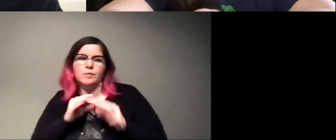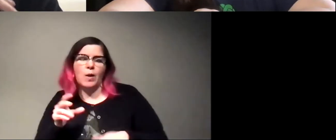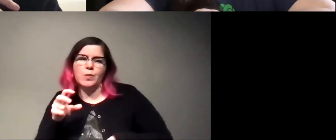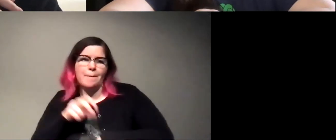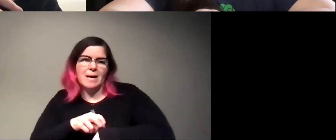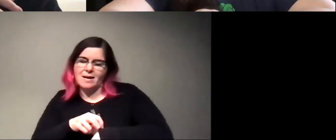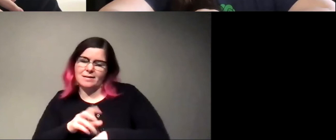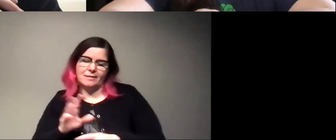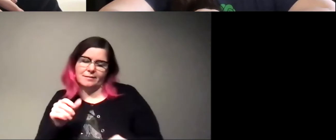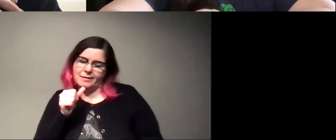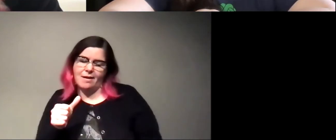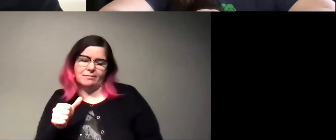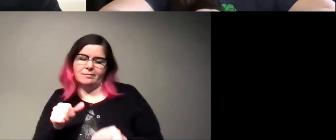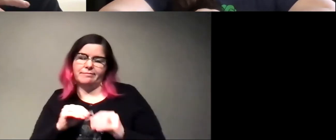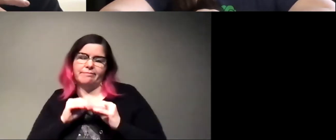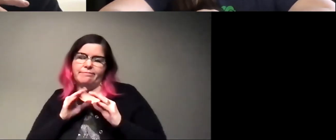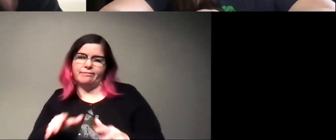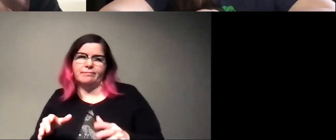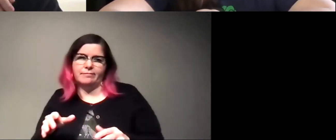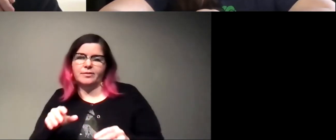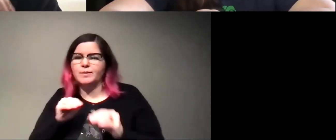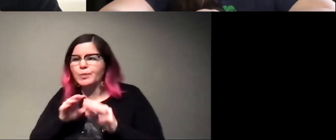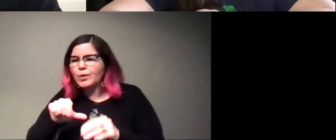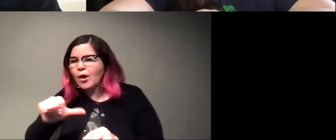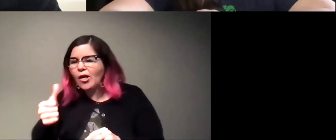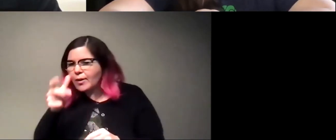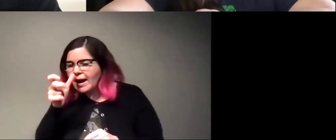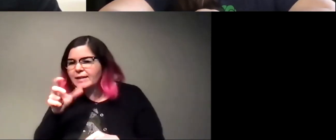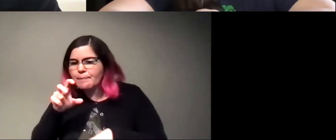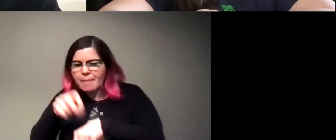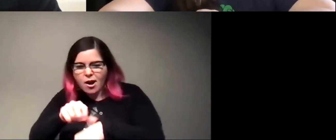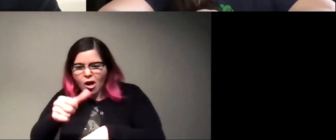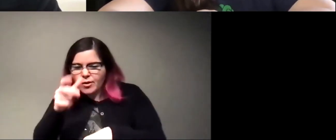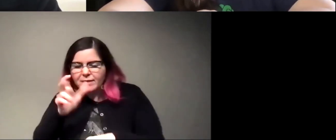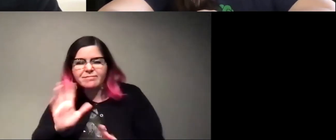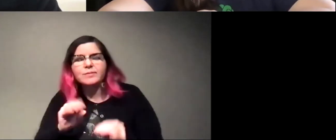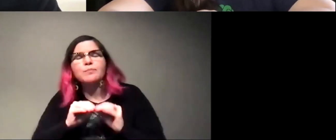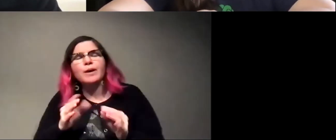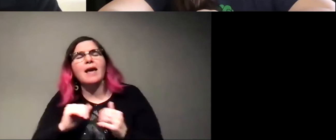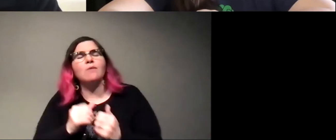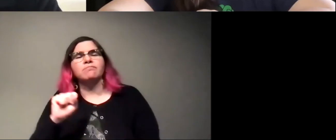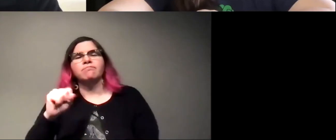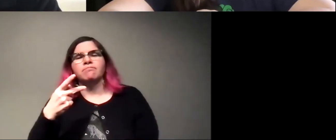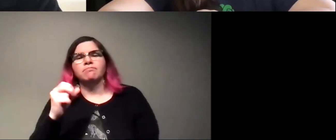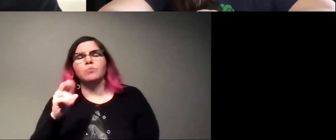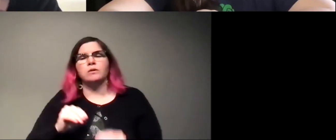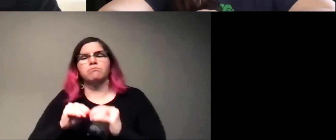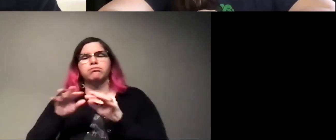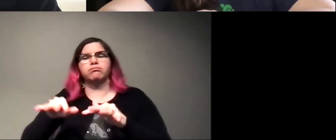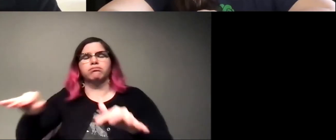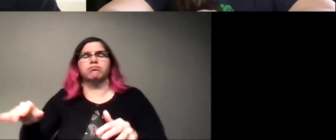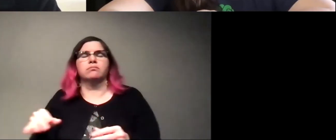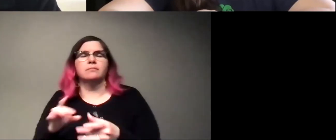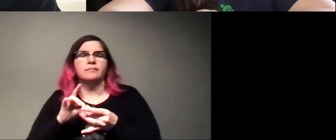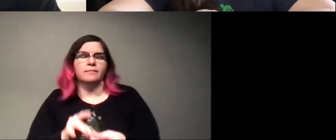aren't spreading the zombie pathogen to other ants by biting them. They spread by the spores, right? So, uh, this has to do with the